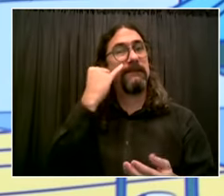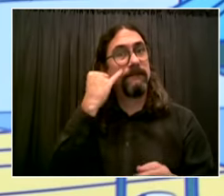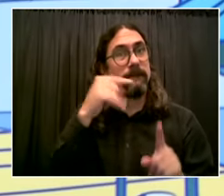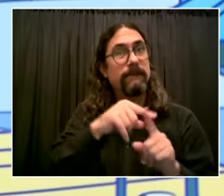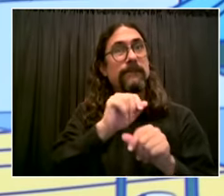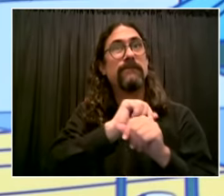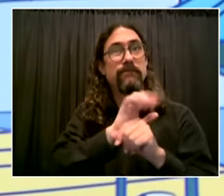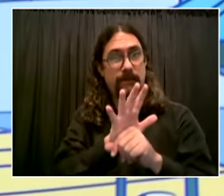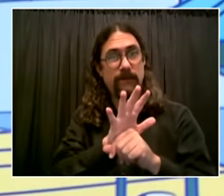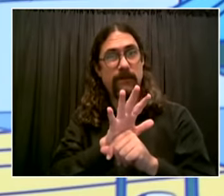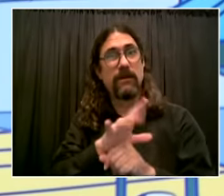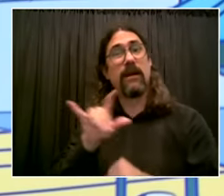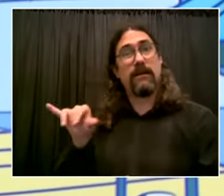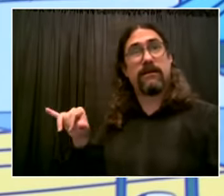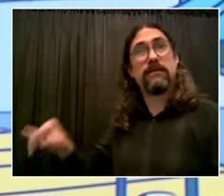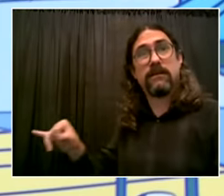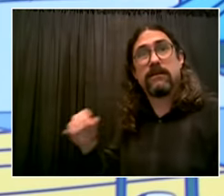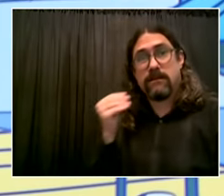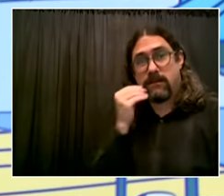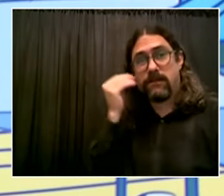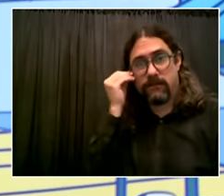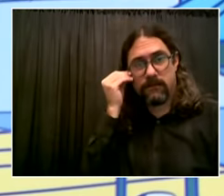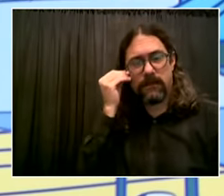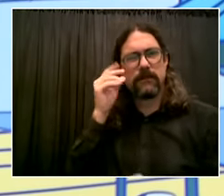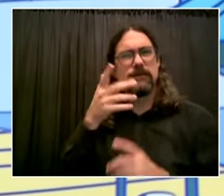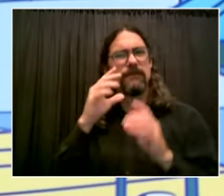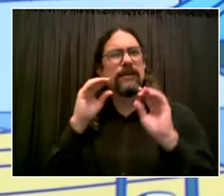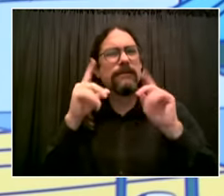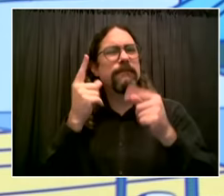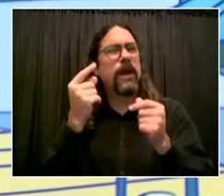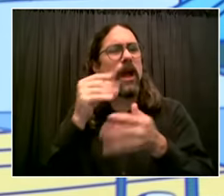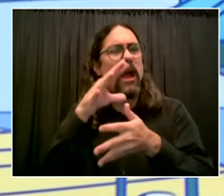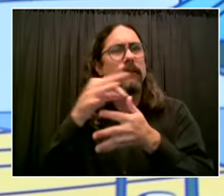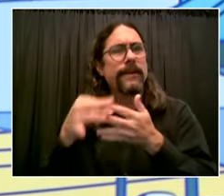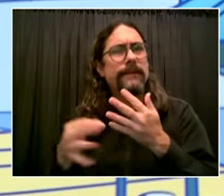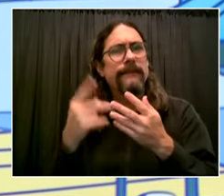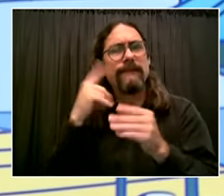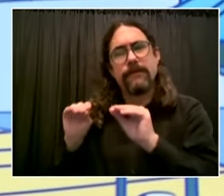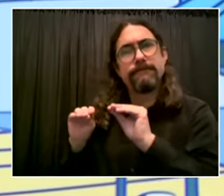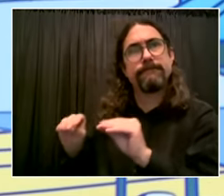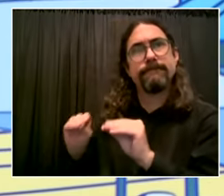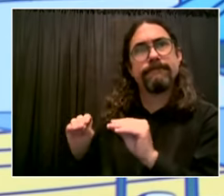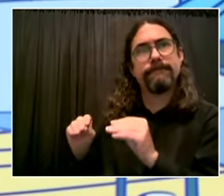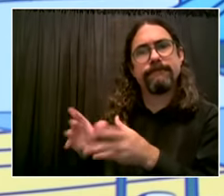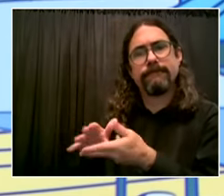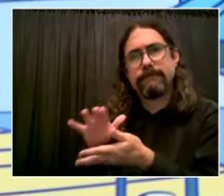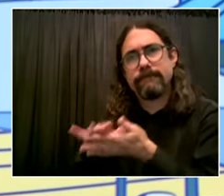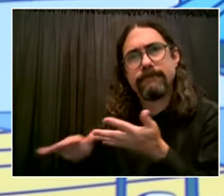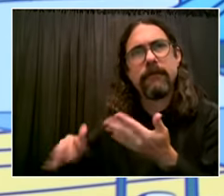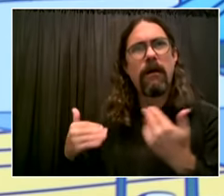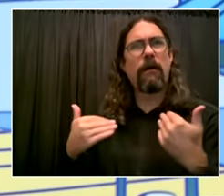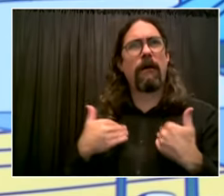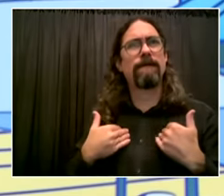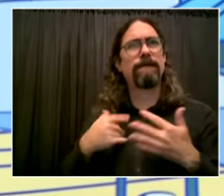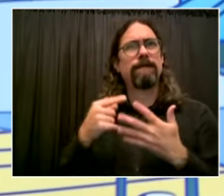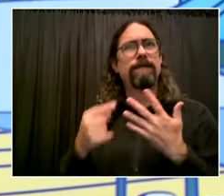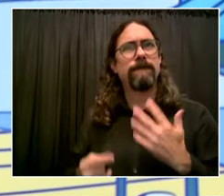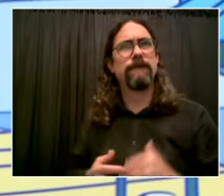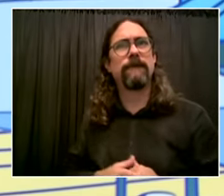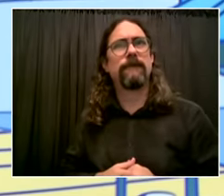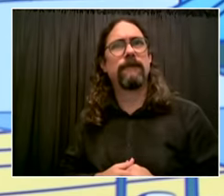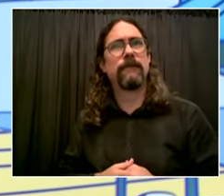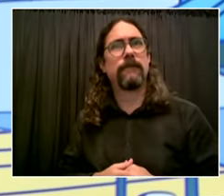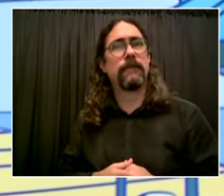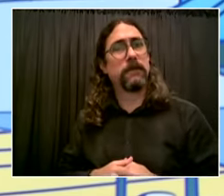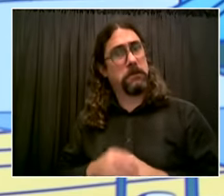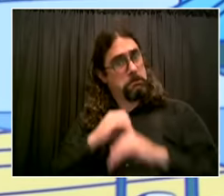this time because of all the vaccination all the health and safety measures because remember vaccinated kids don't have to go